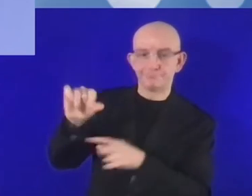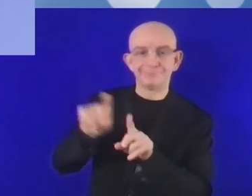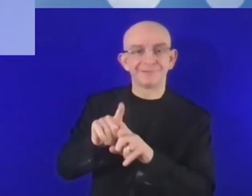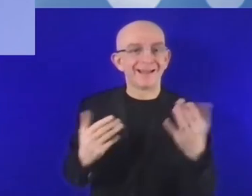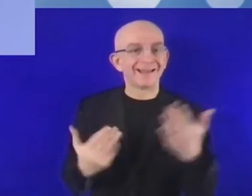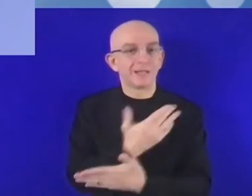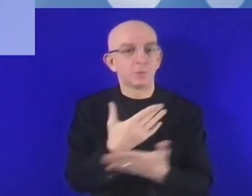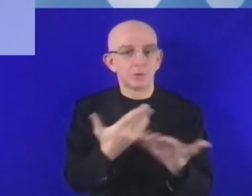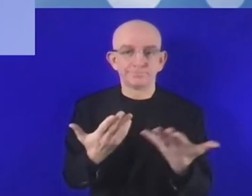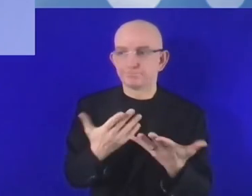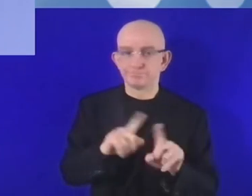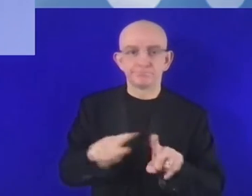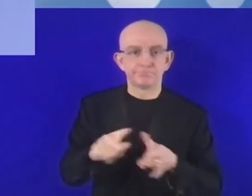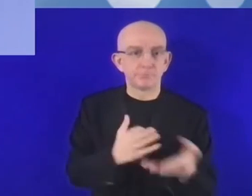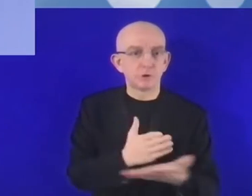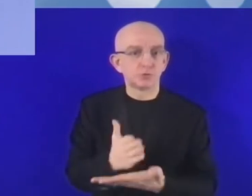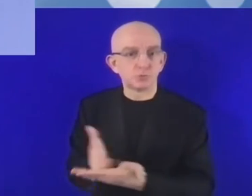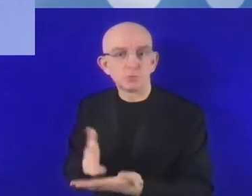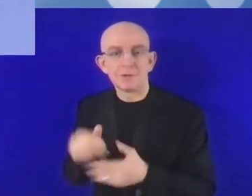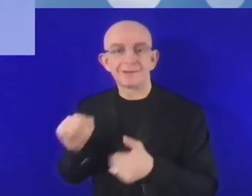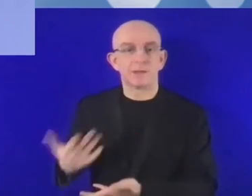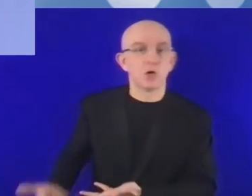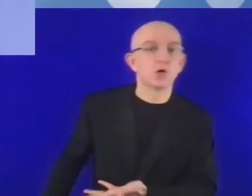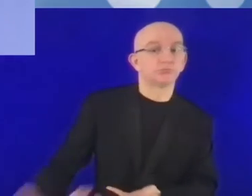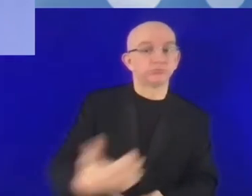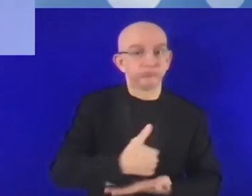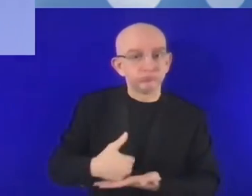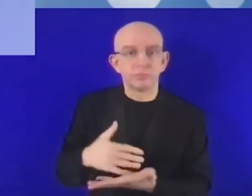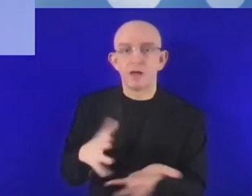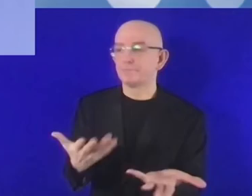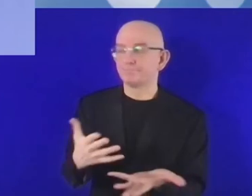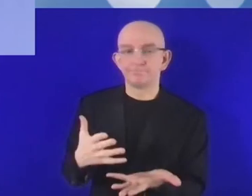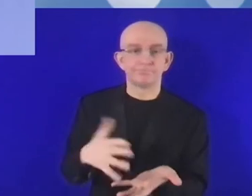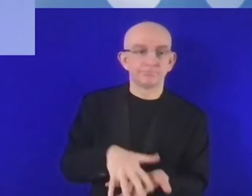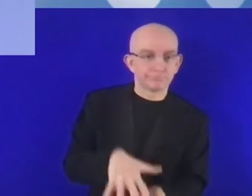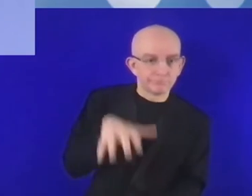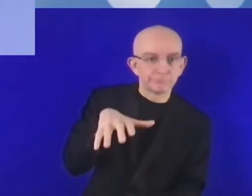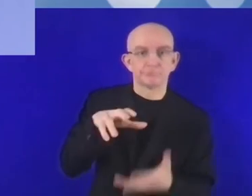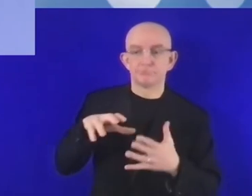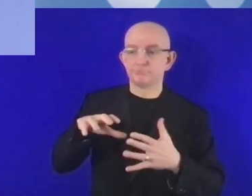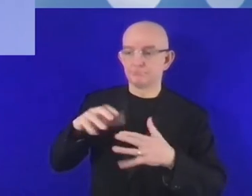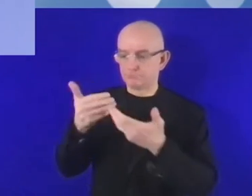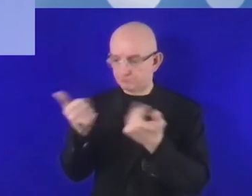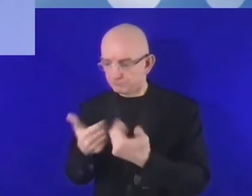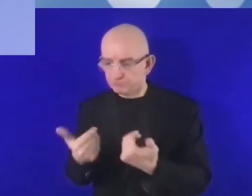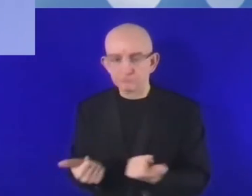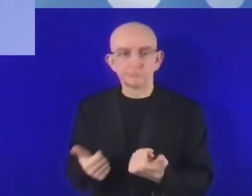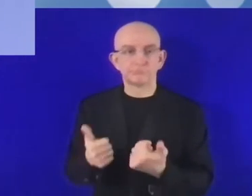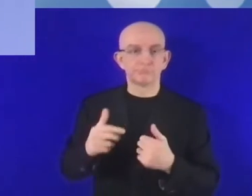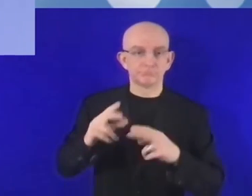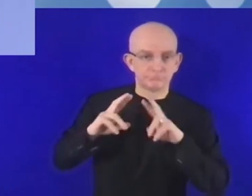collaboration of all SMEs. So we have to take it in a very